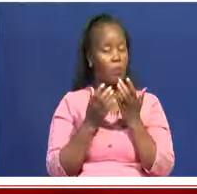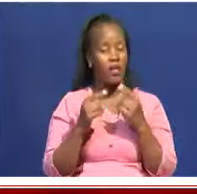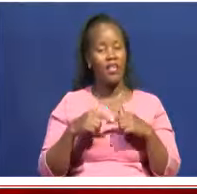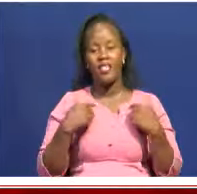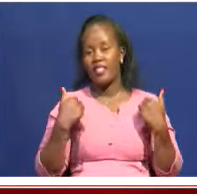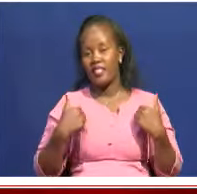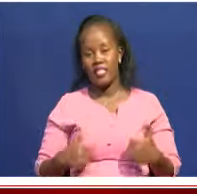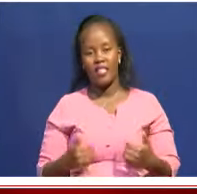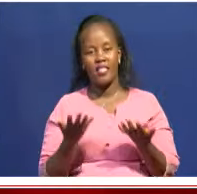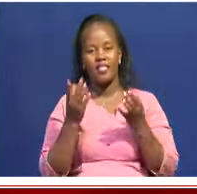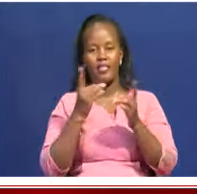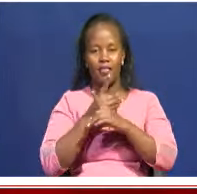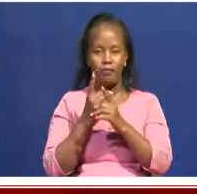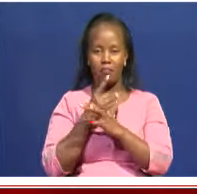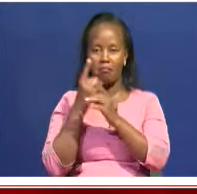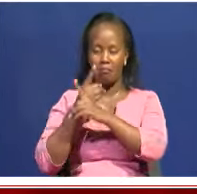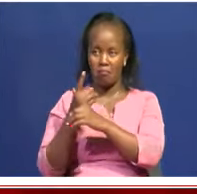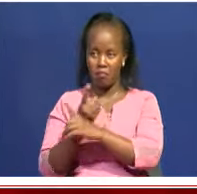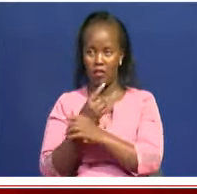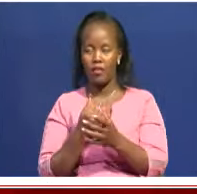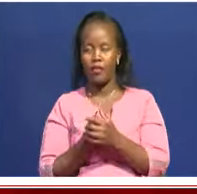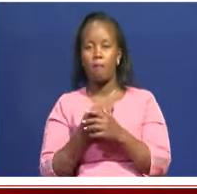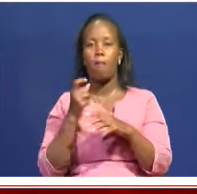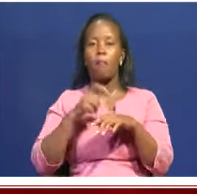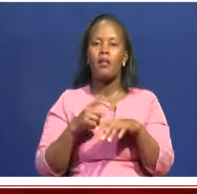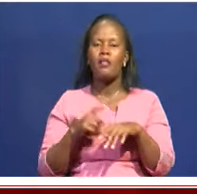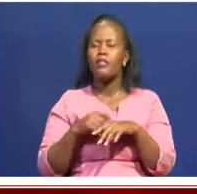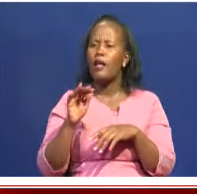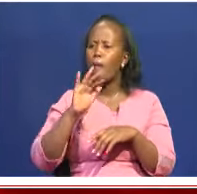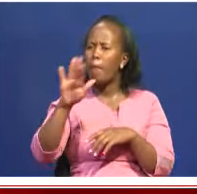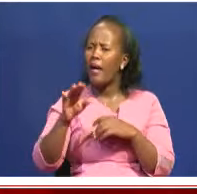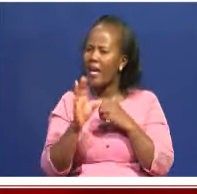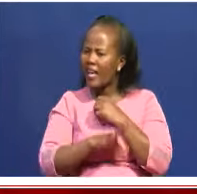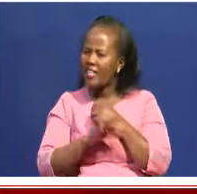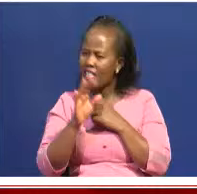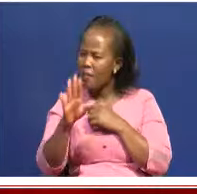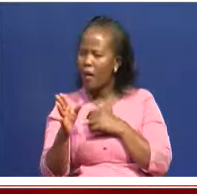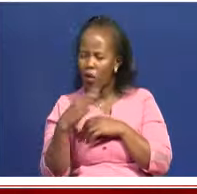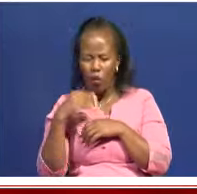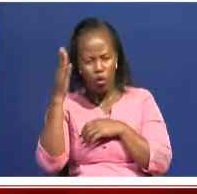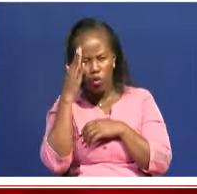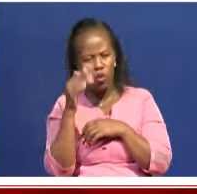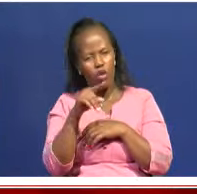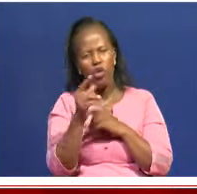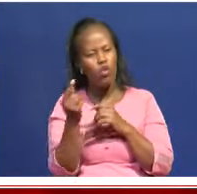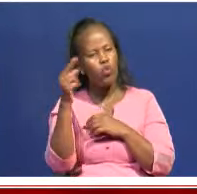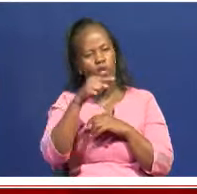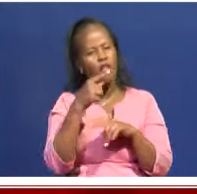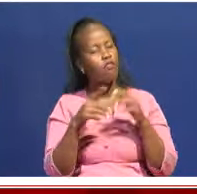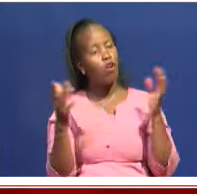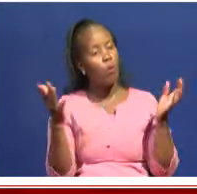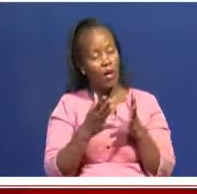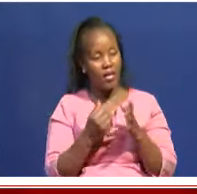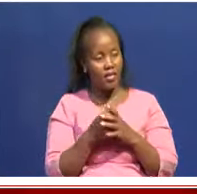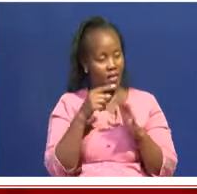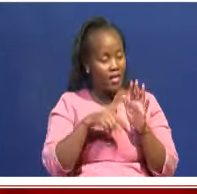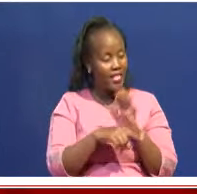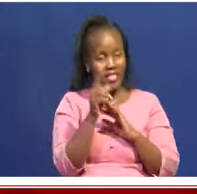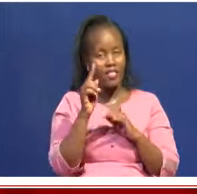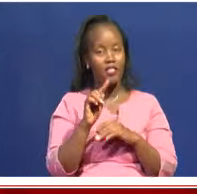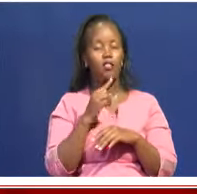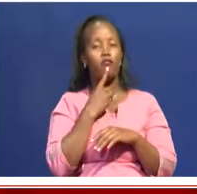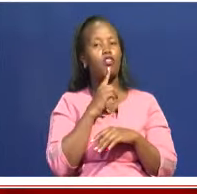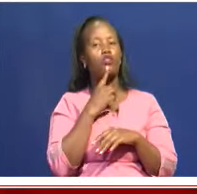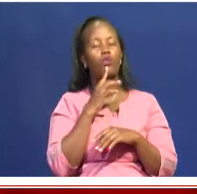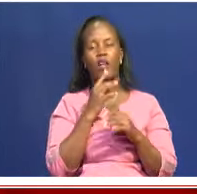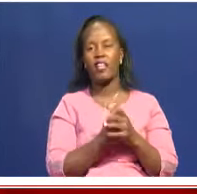Russians, you come and this is home. So, when you go home, you want to go and see where you were originally, where you came from. So, you go to Turkana, so you find the science park, and at